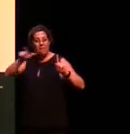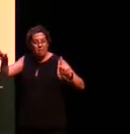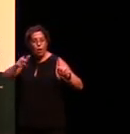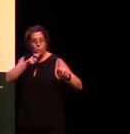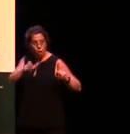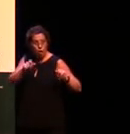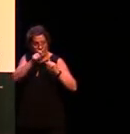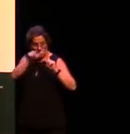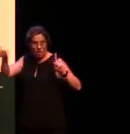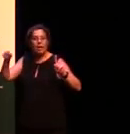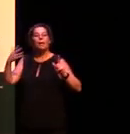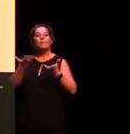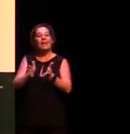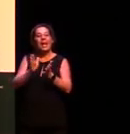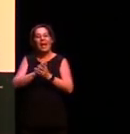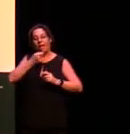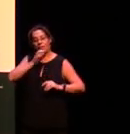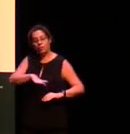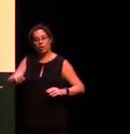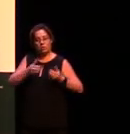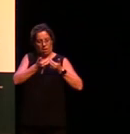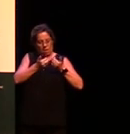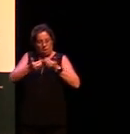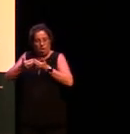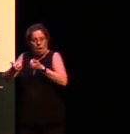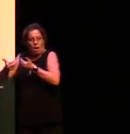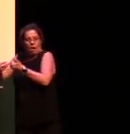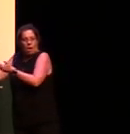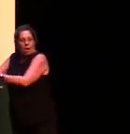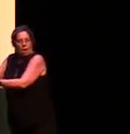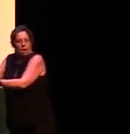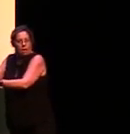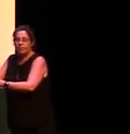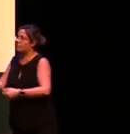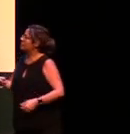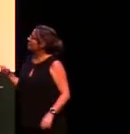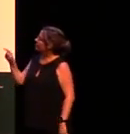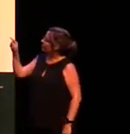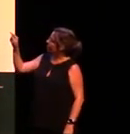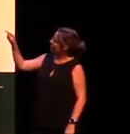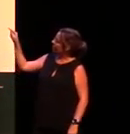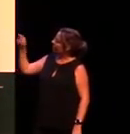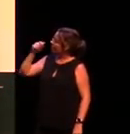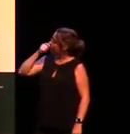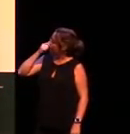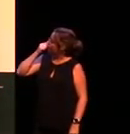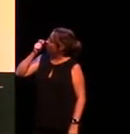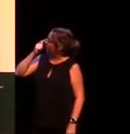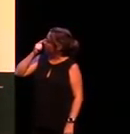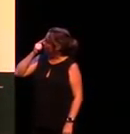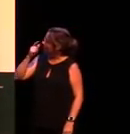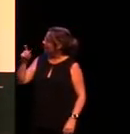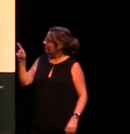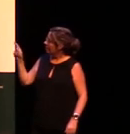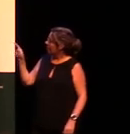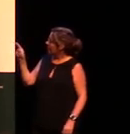and you can see that not only is there lots of syllables in these words but there's little bits in